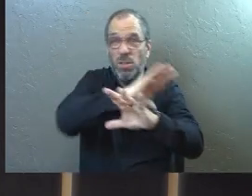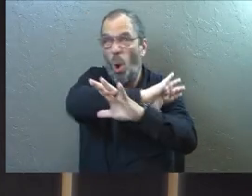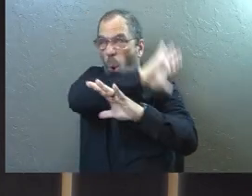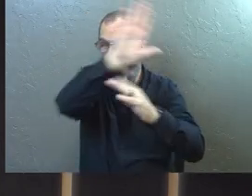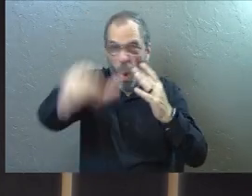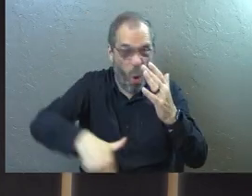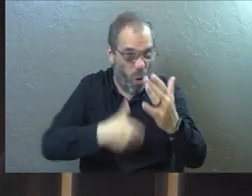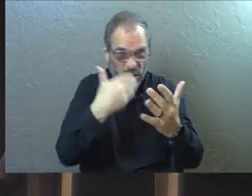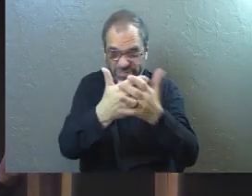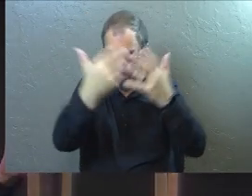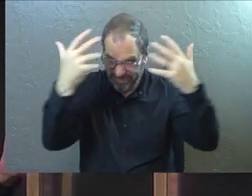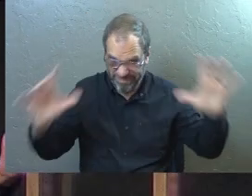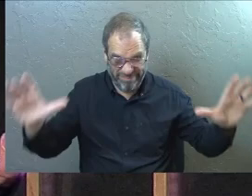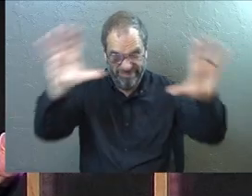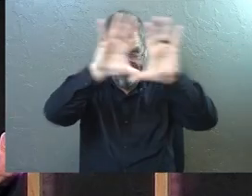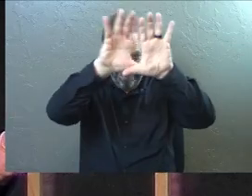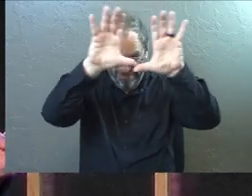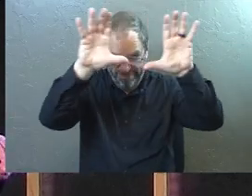all of it?